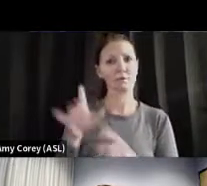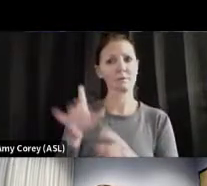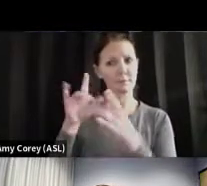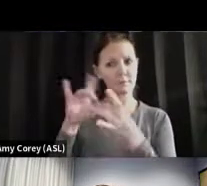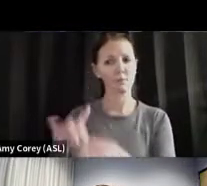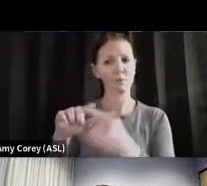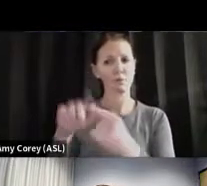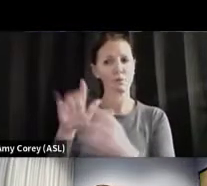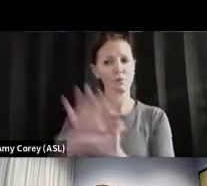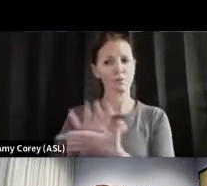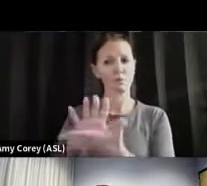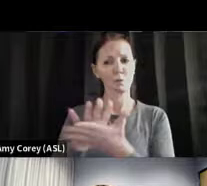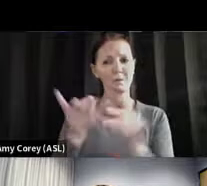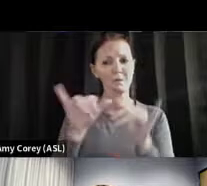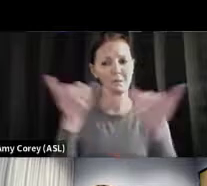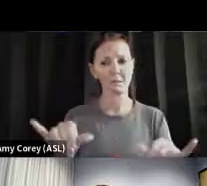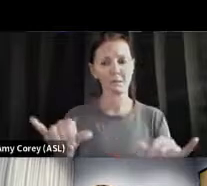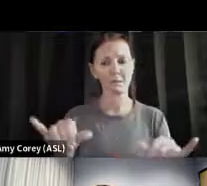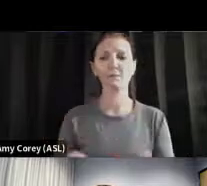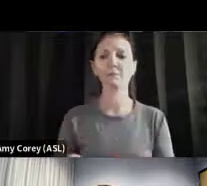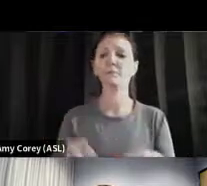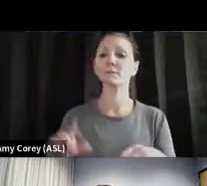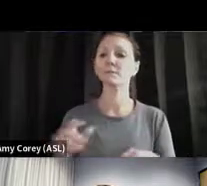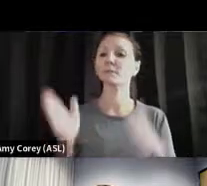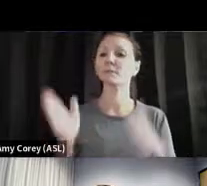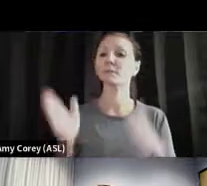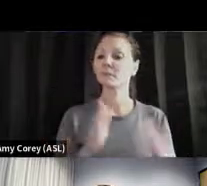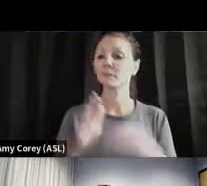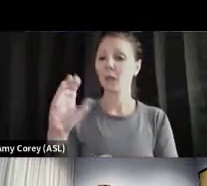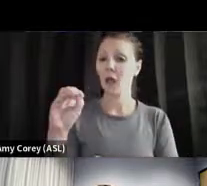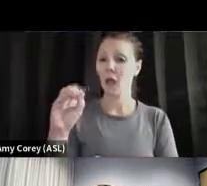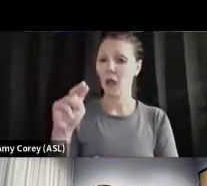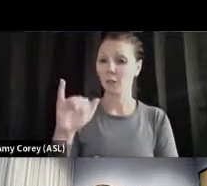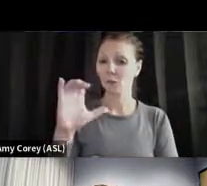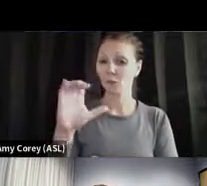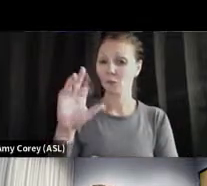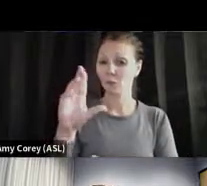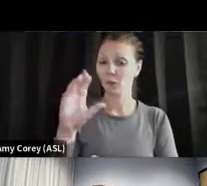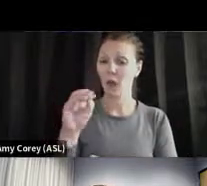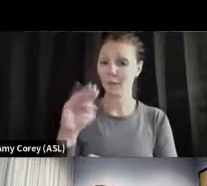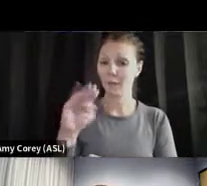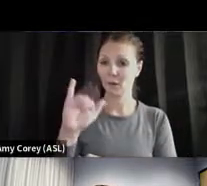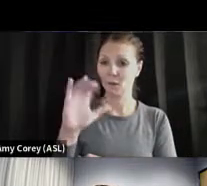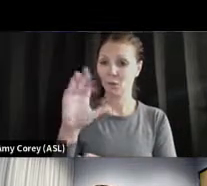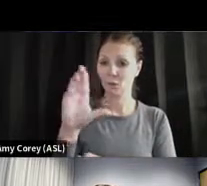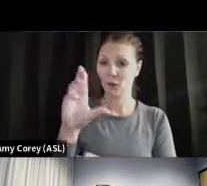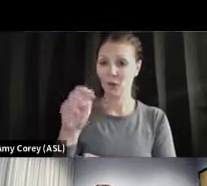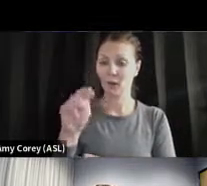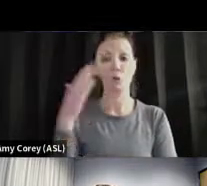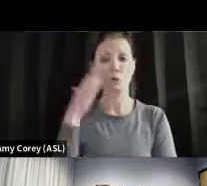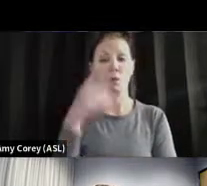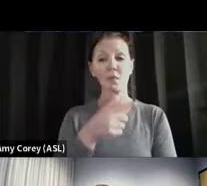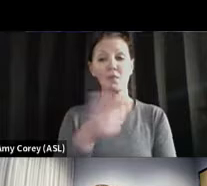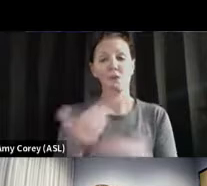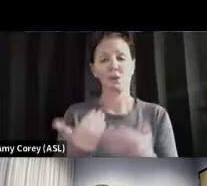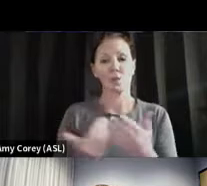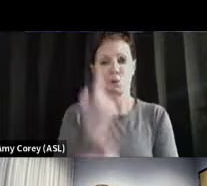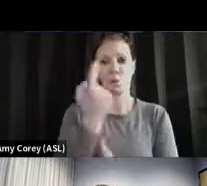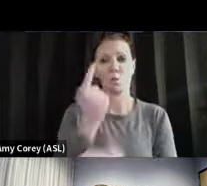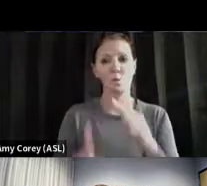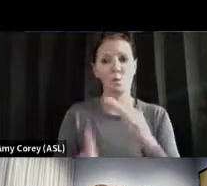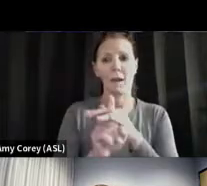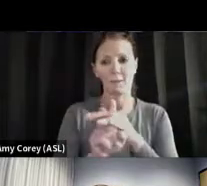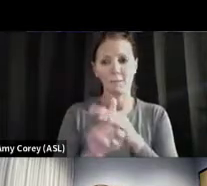All right, a few slides about Omicron, then I'll finish up. You've heard about Omicron. It's the new variant. This is the 15th letter